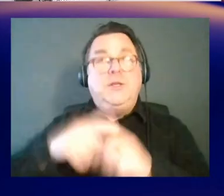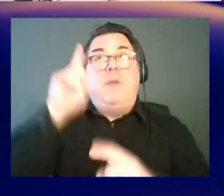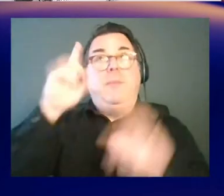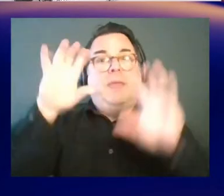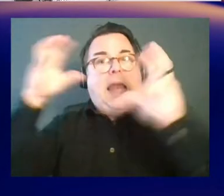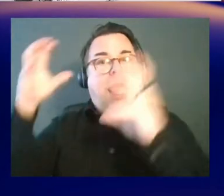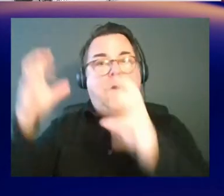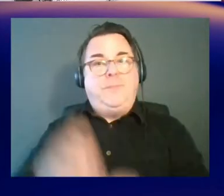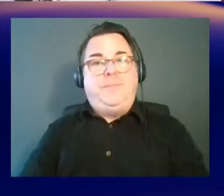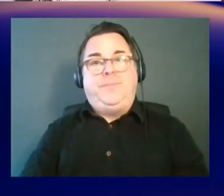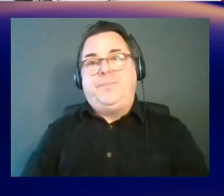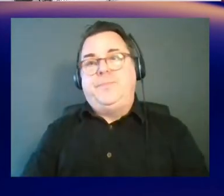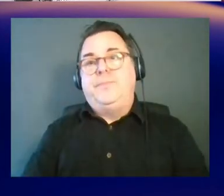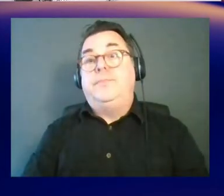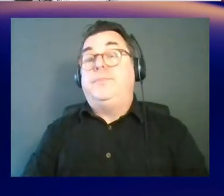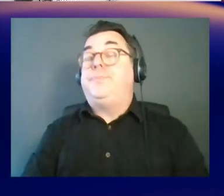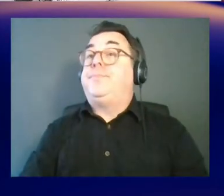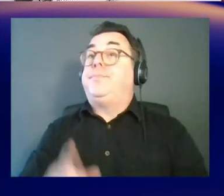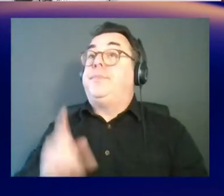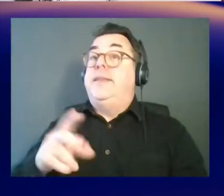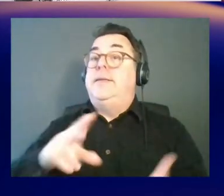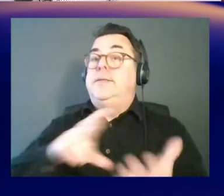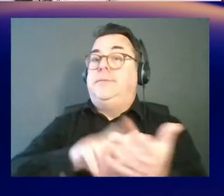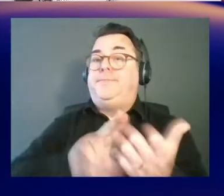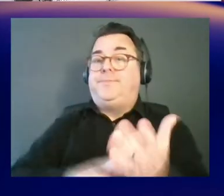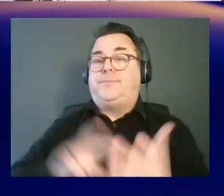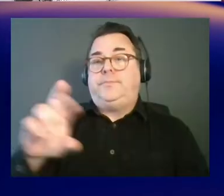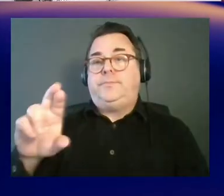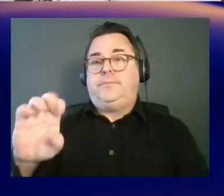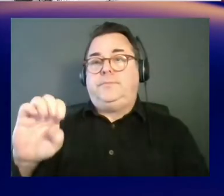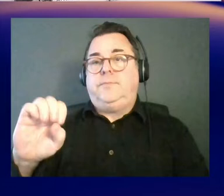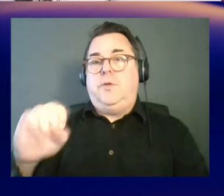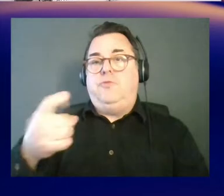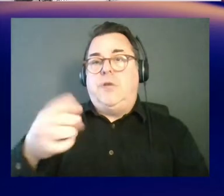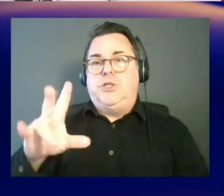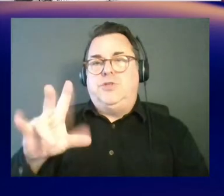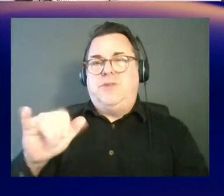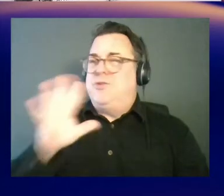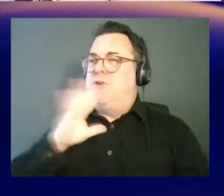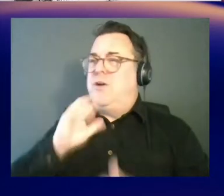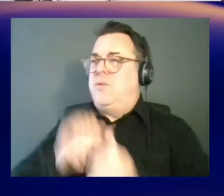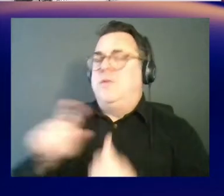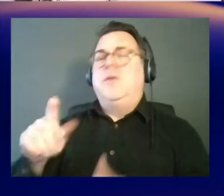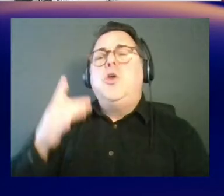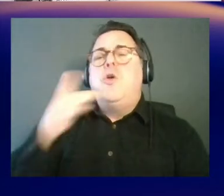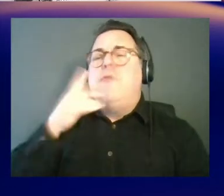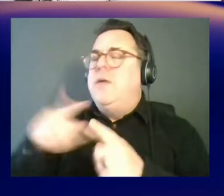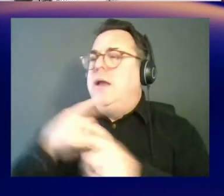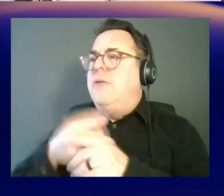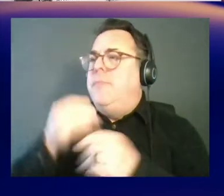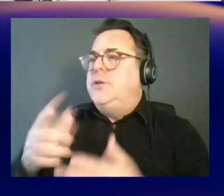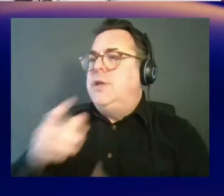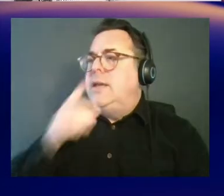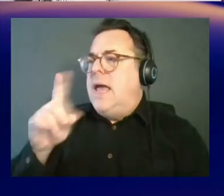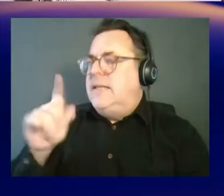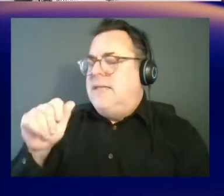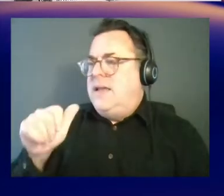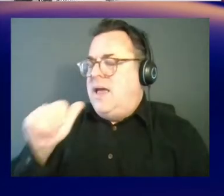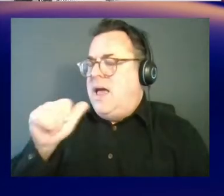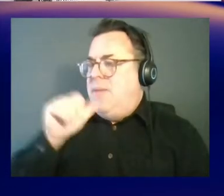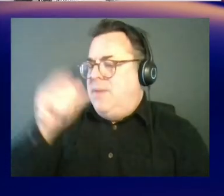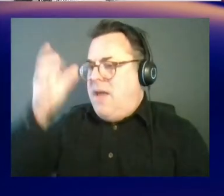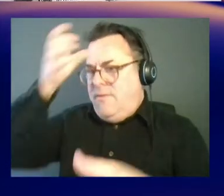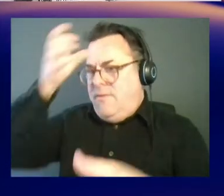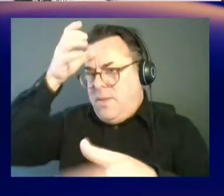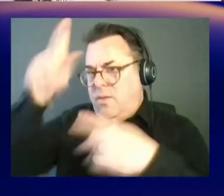But the cool thing about the registry is, and I was talking to Steve, so Steve, your favorite kind of data is not data that I'm well-versed in.